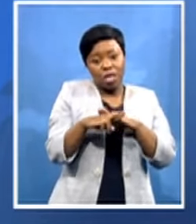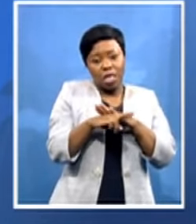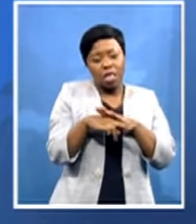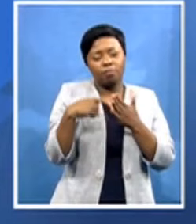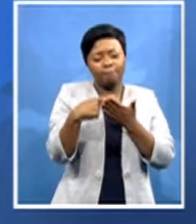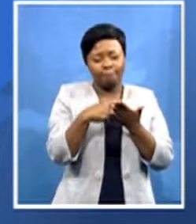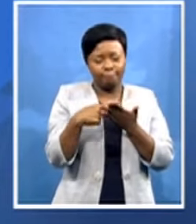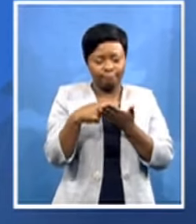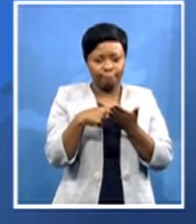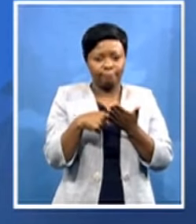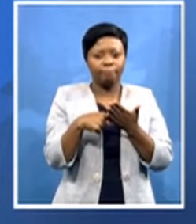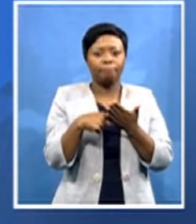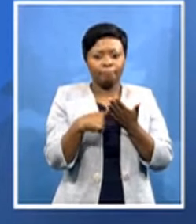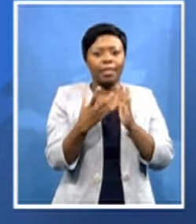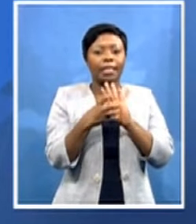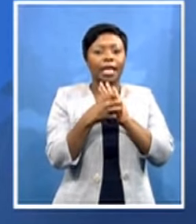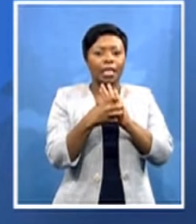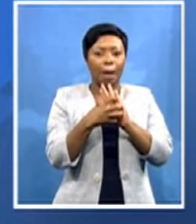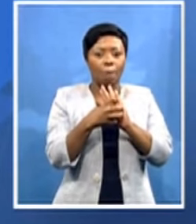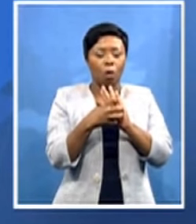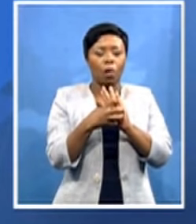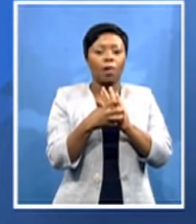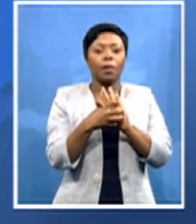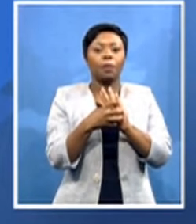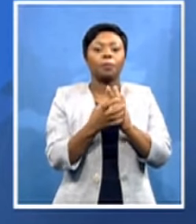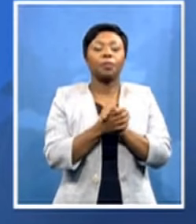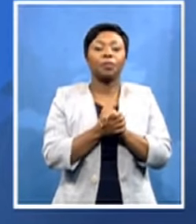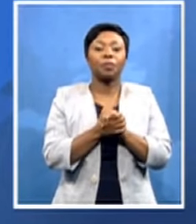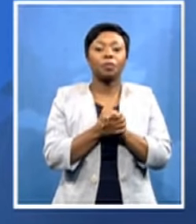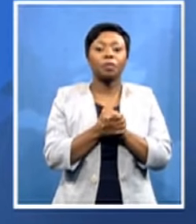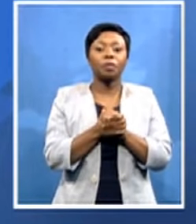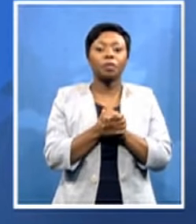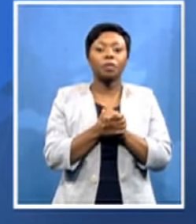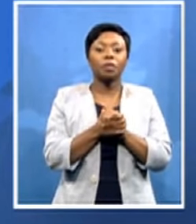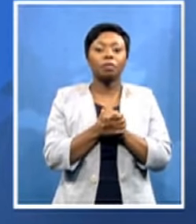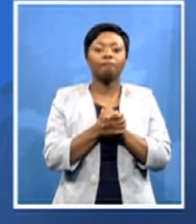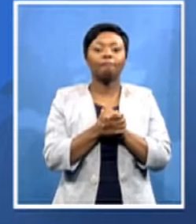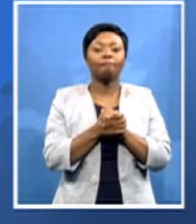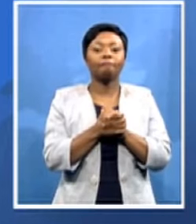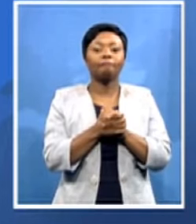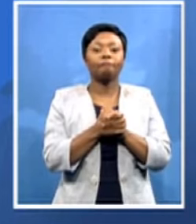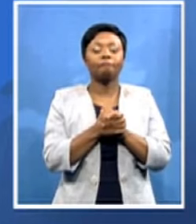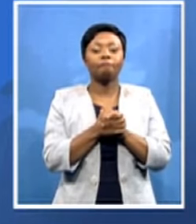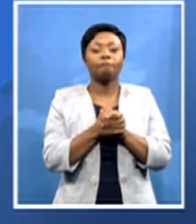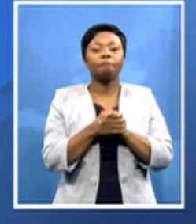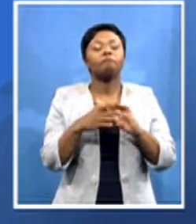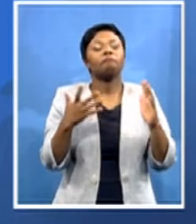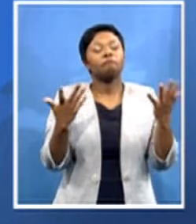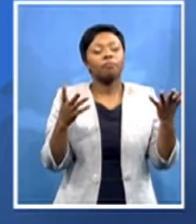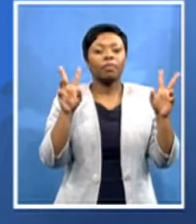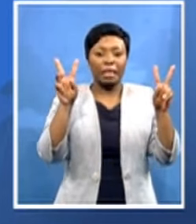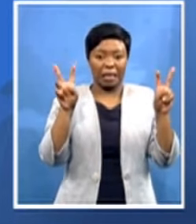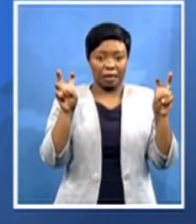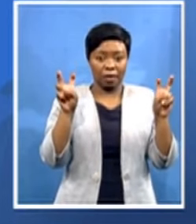we had this as a subject as in a in our in in our in our caucus in